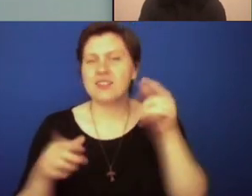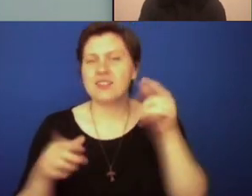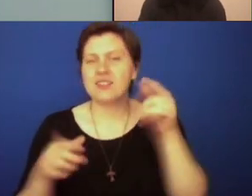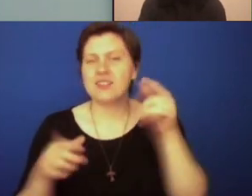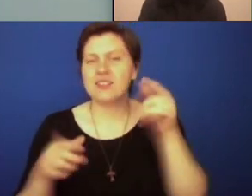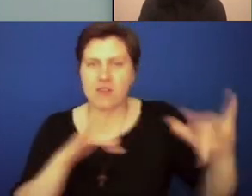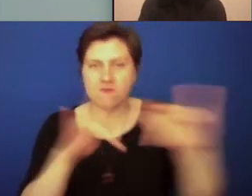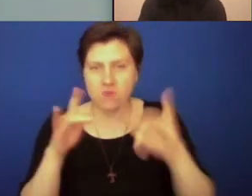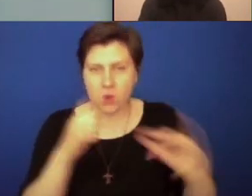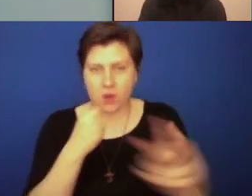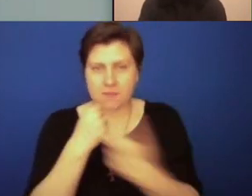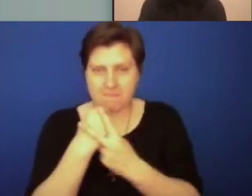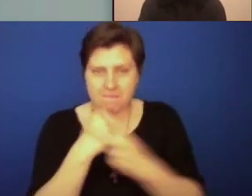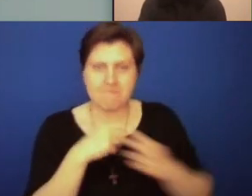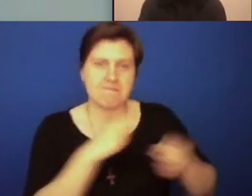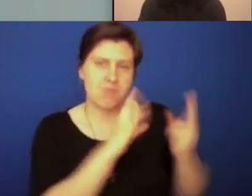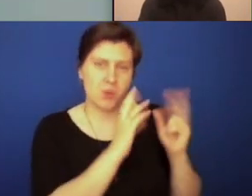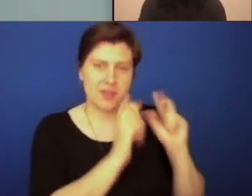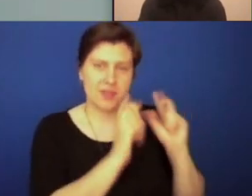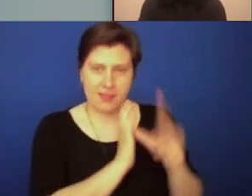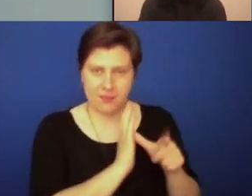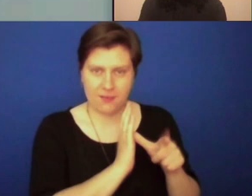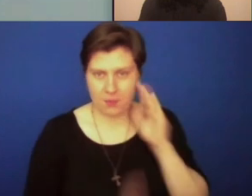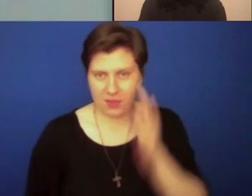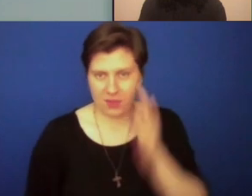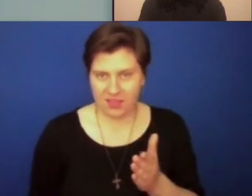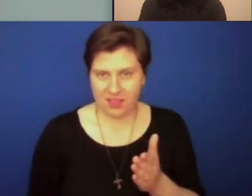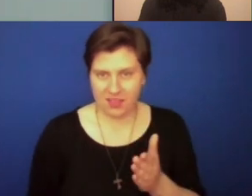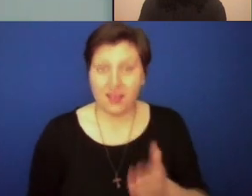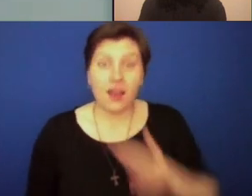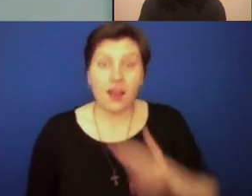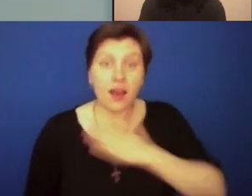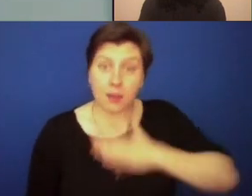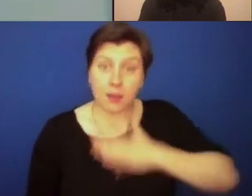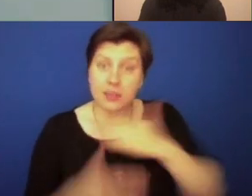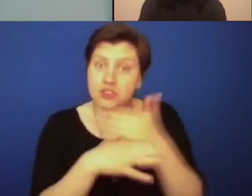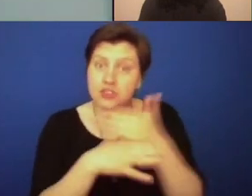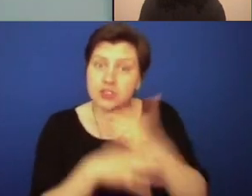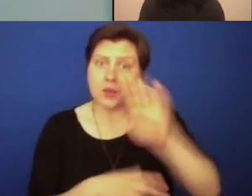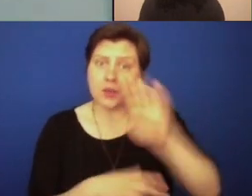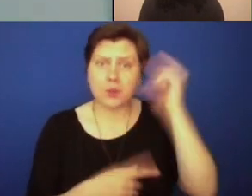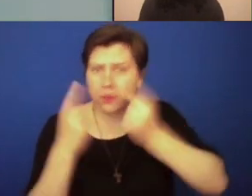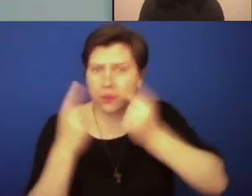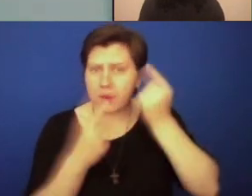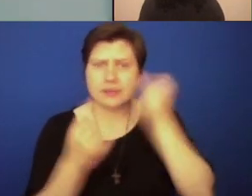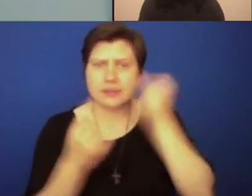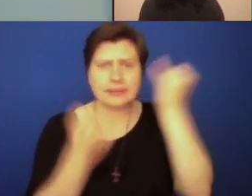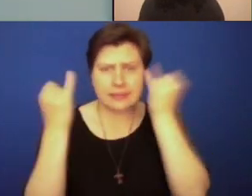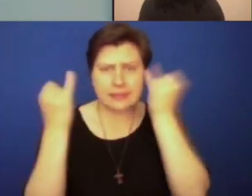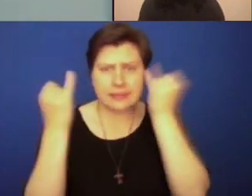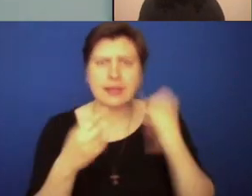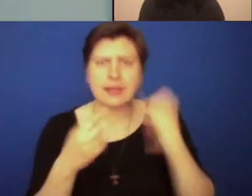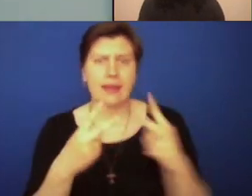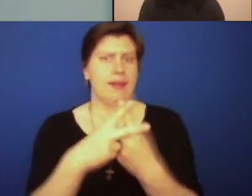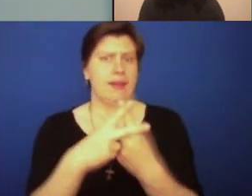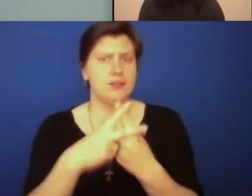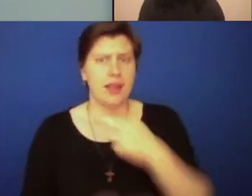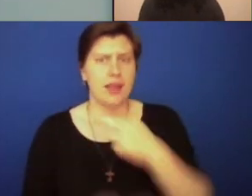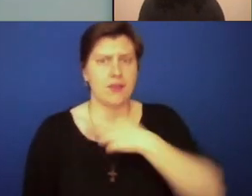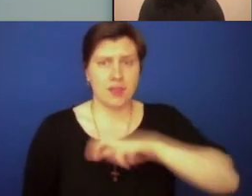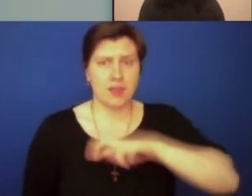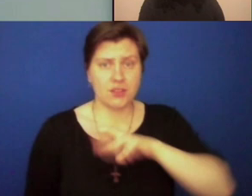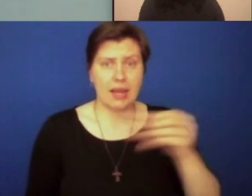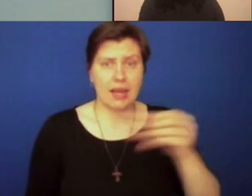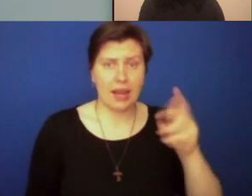for later viewing. Finally, I hope you'll share your thoughts on social media using hashtag religion and race and submit questions for our panelists